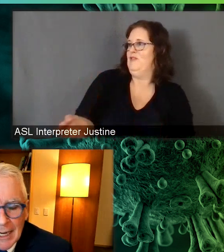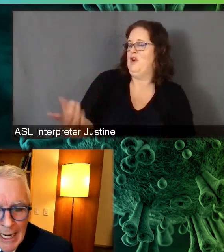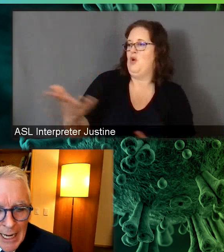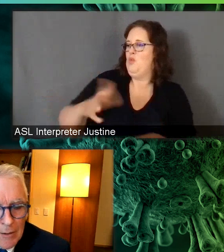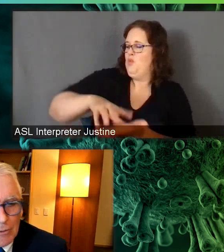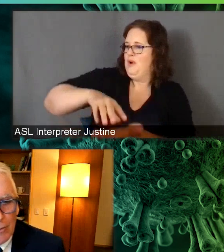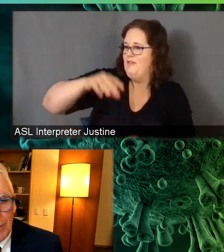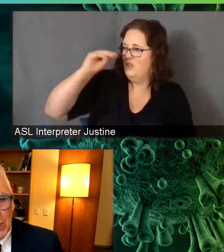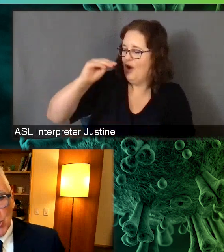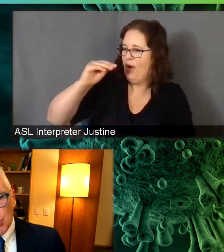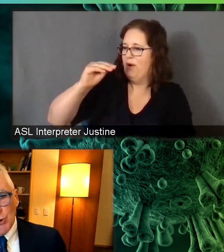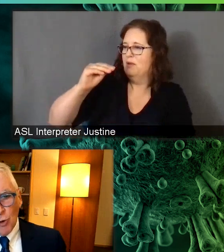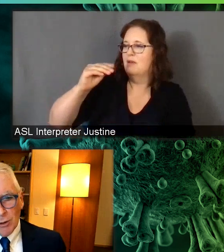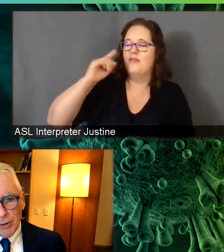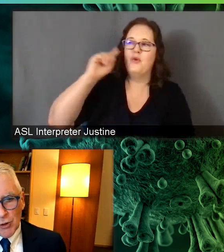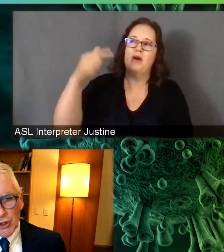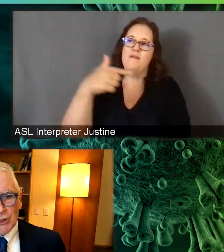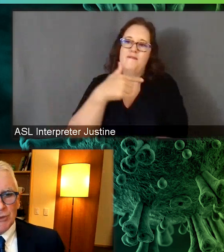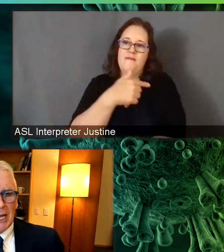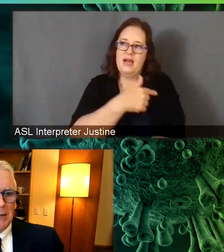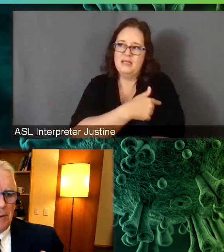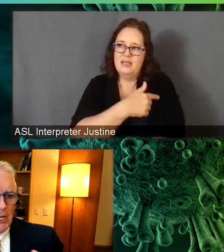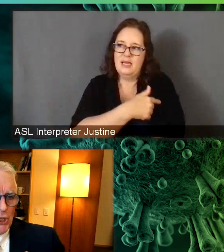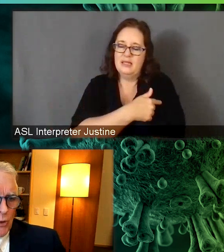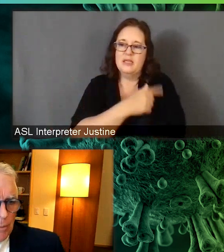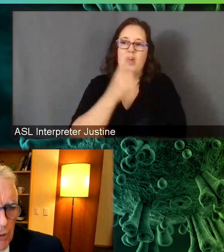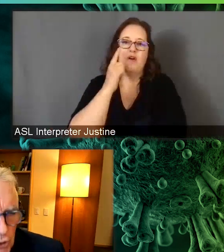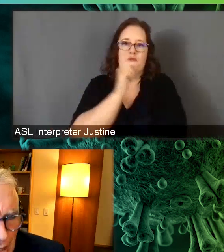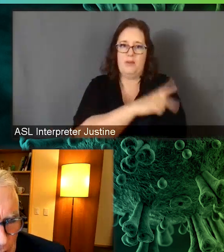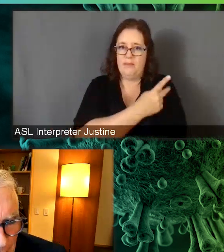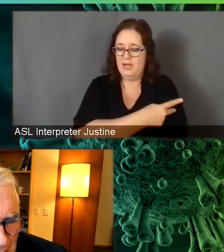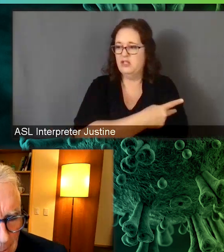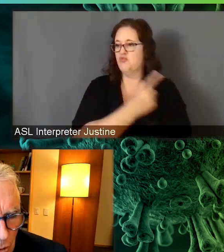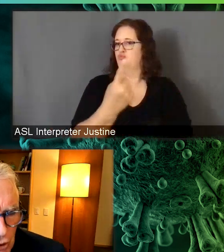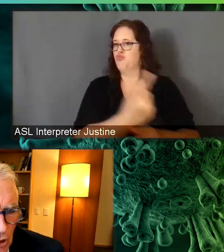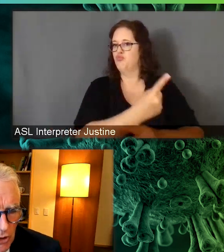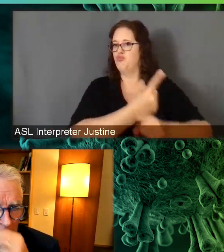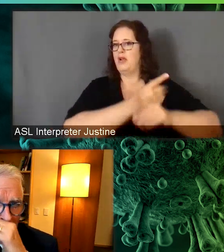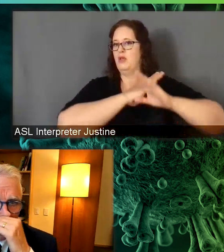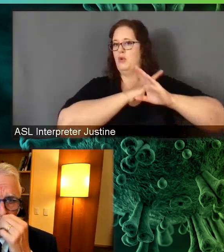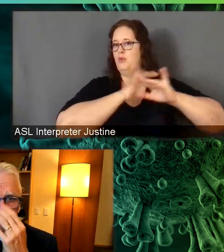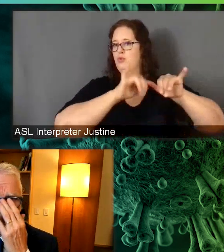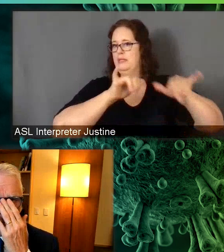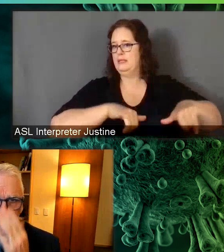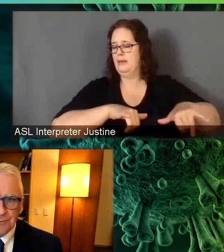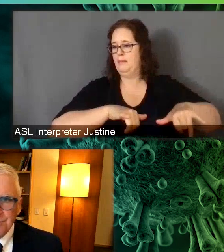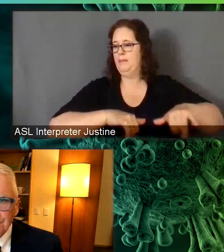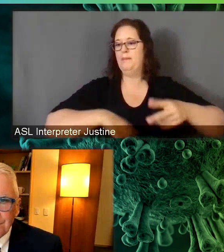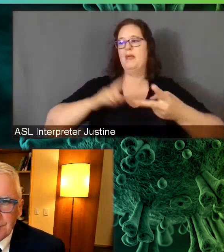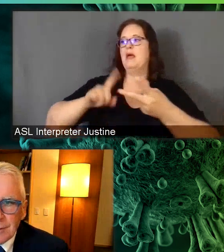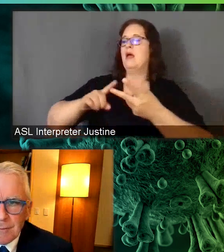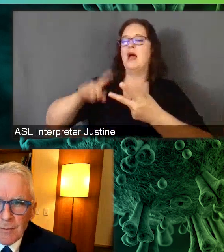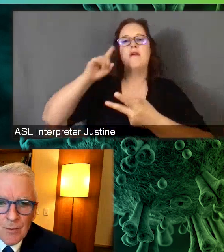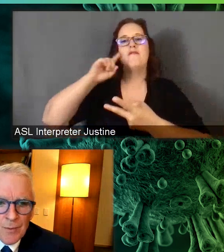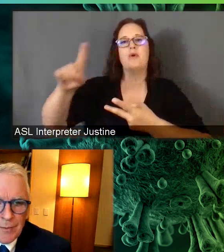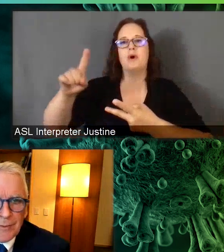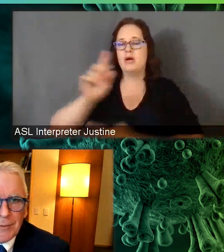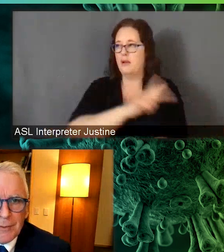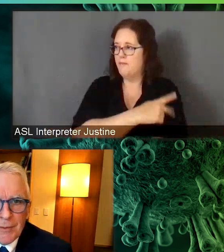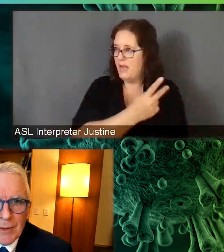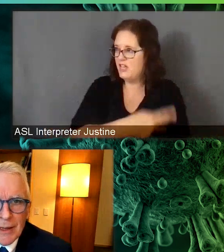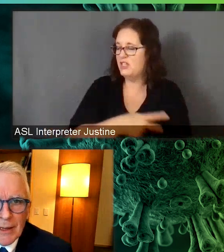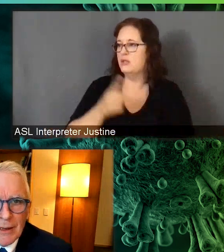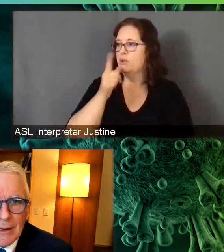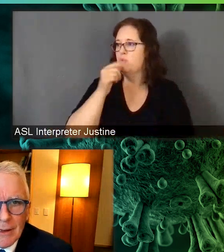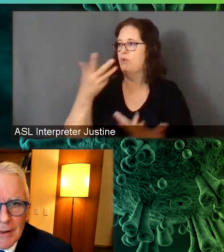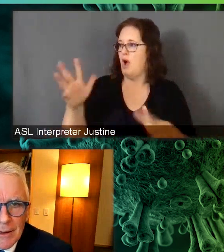working in patients with normal immune systems and in patients who are post transplant and post-CART T? Yeah. Hi, good morning,